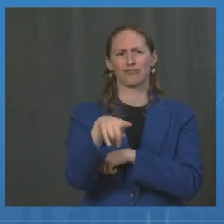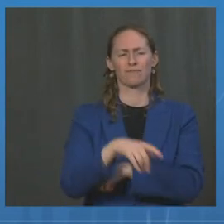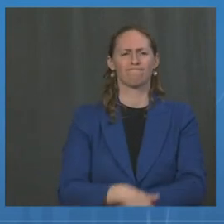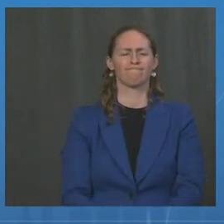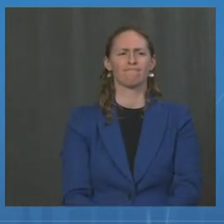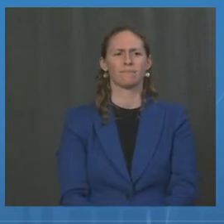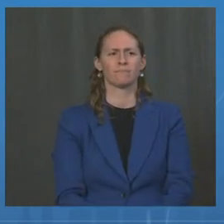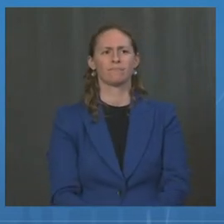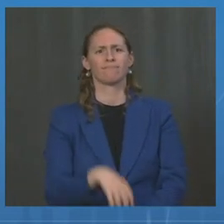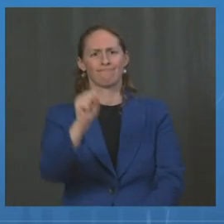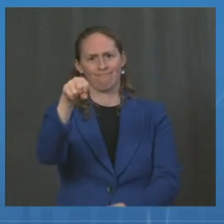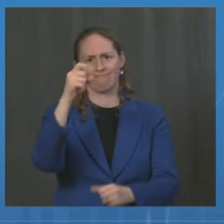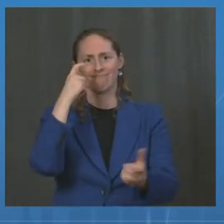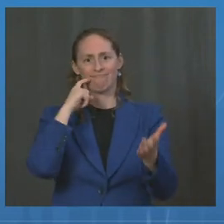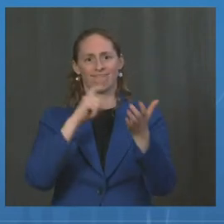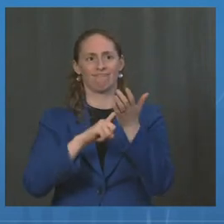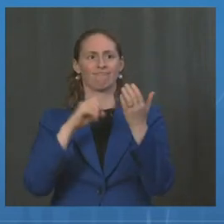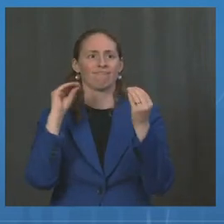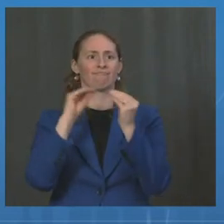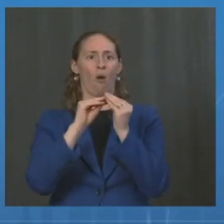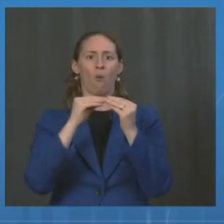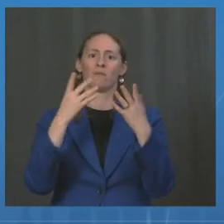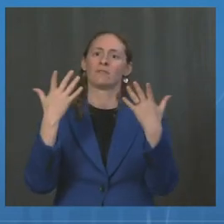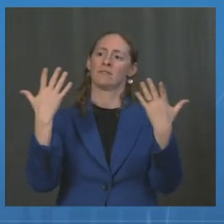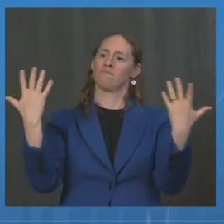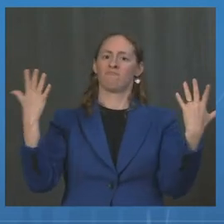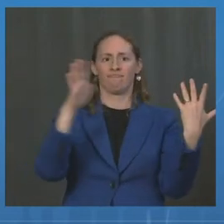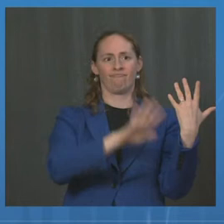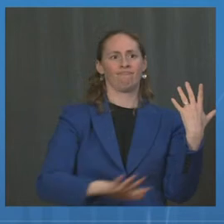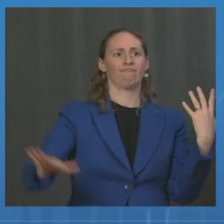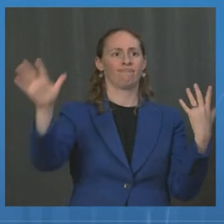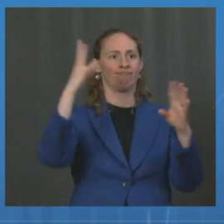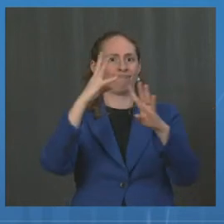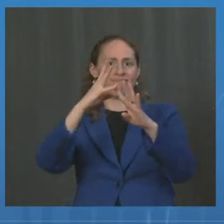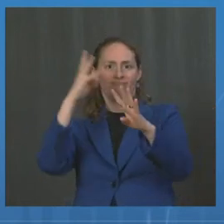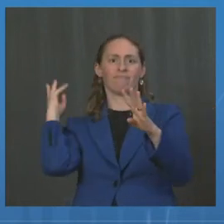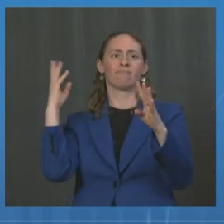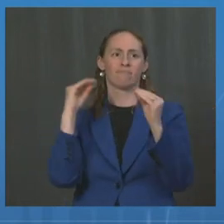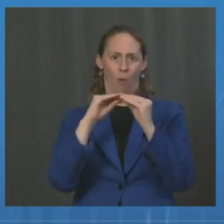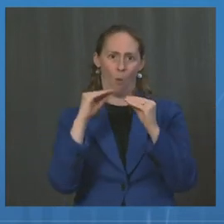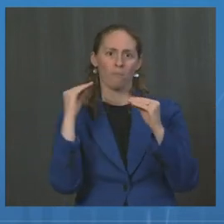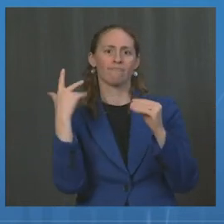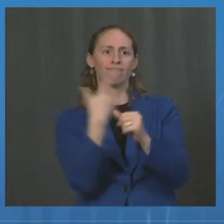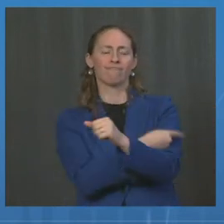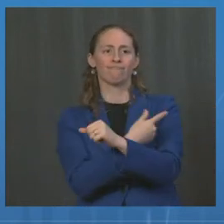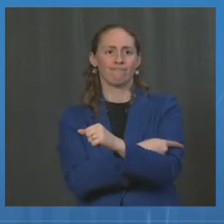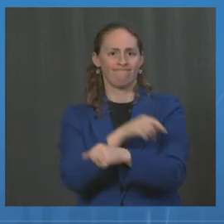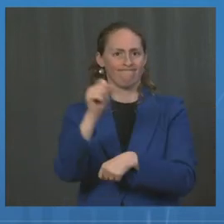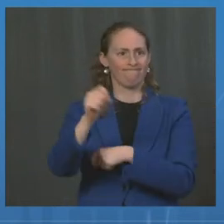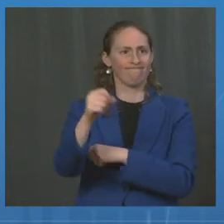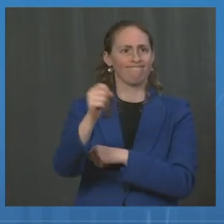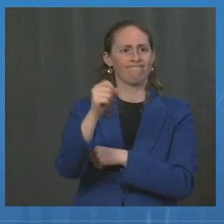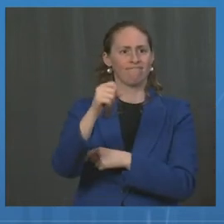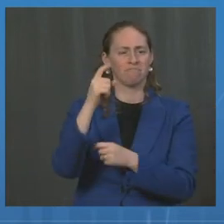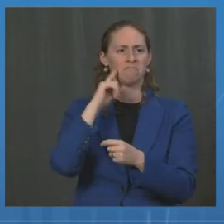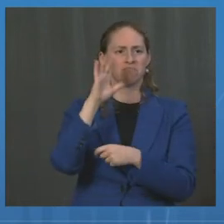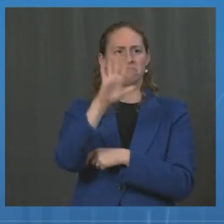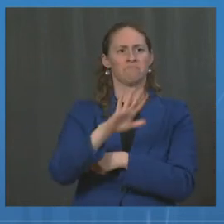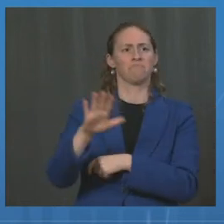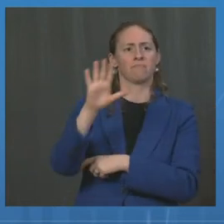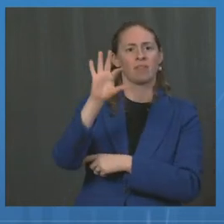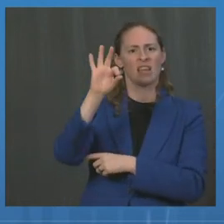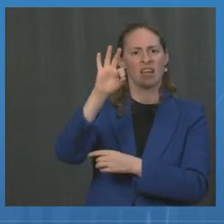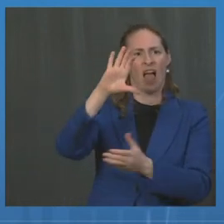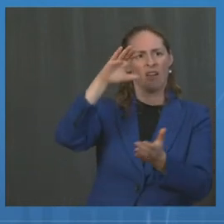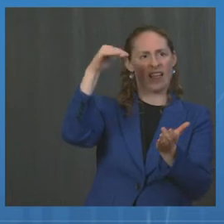vaccinations generally, as Jeff has mentioned. You know, we're seeing now vaccination rates of around 900,000 a million a